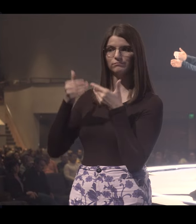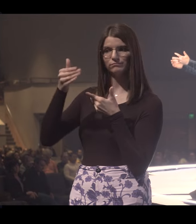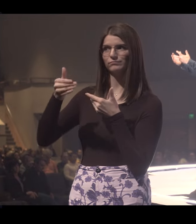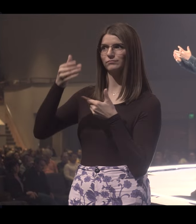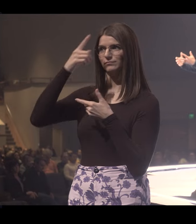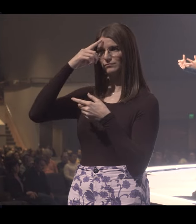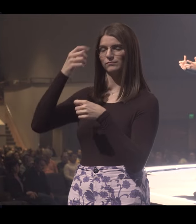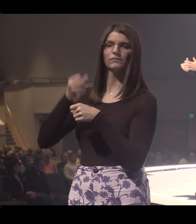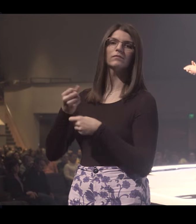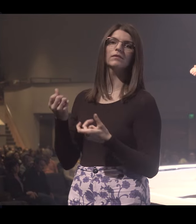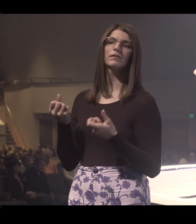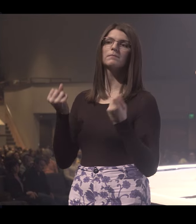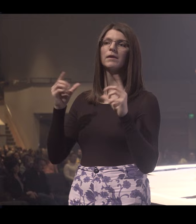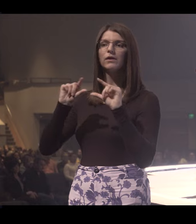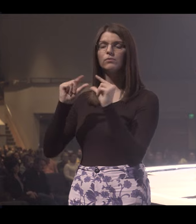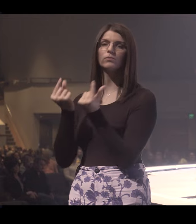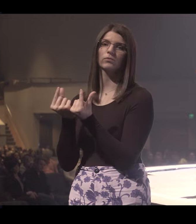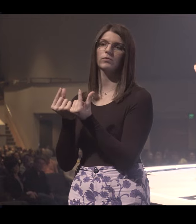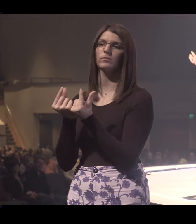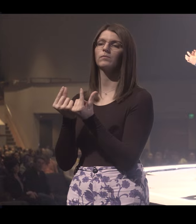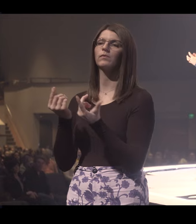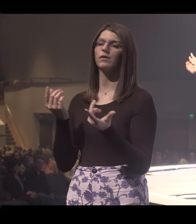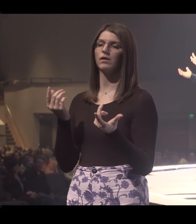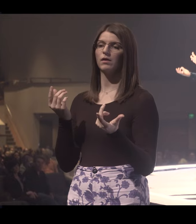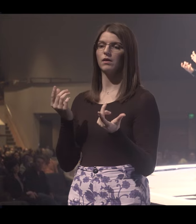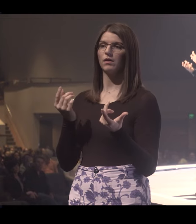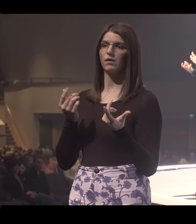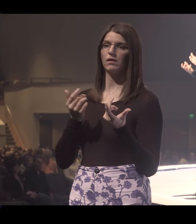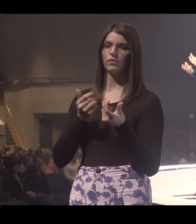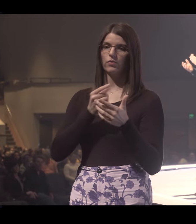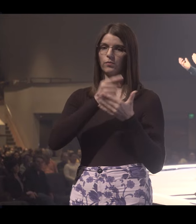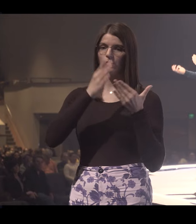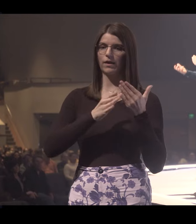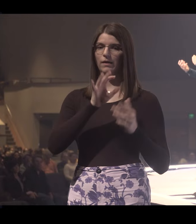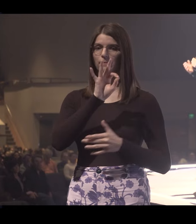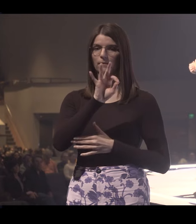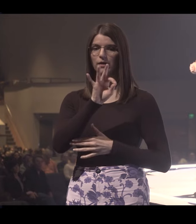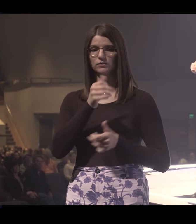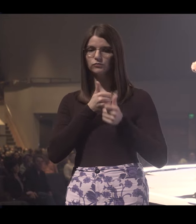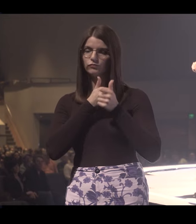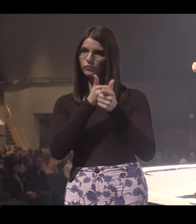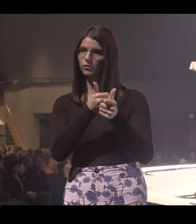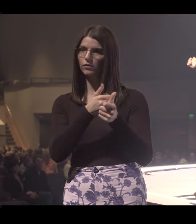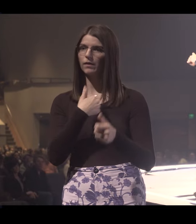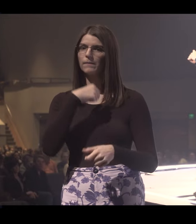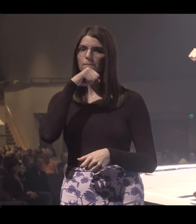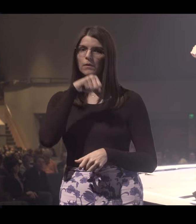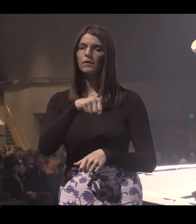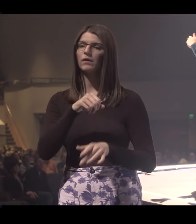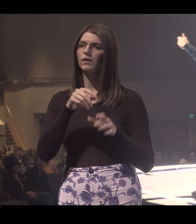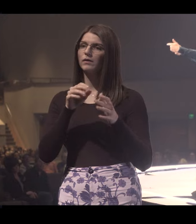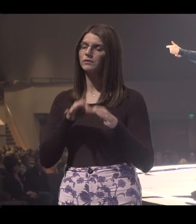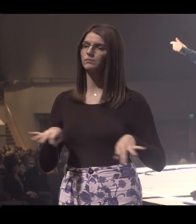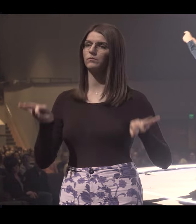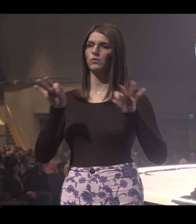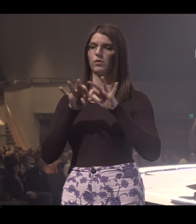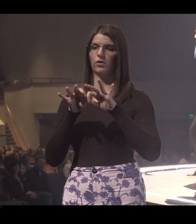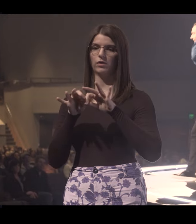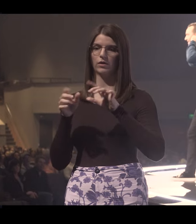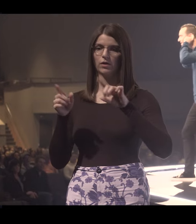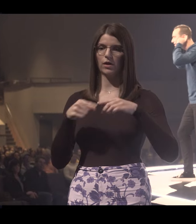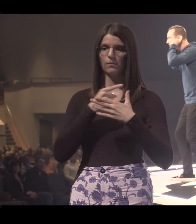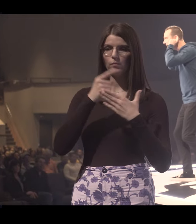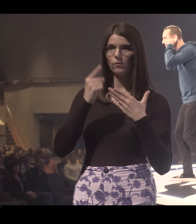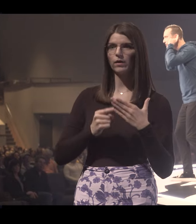next step. And a lot of our CCV groups, they'll follow the weekend message, which I love because it's so important that you don't